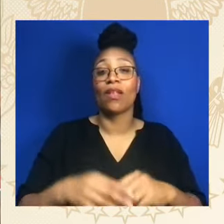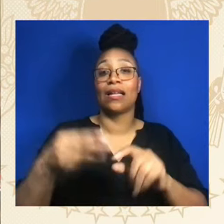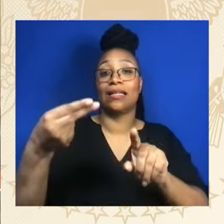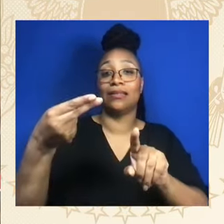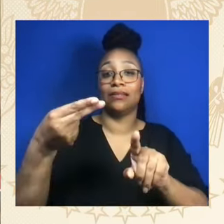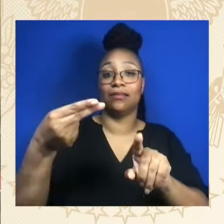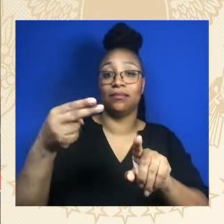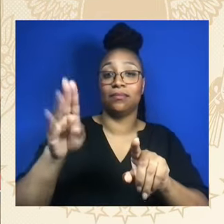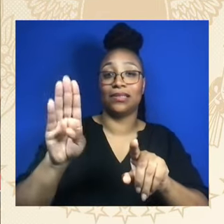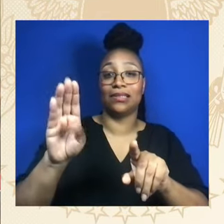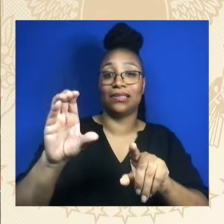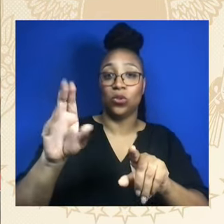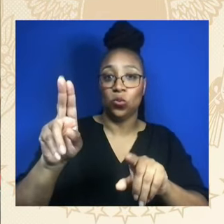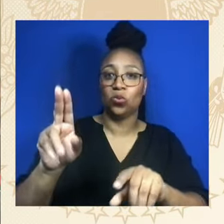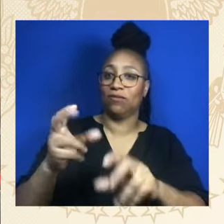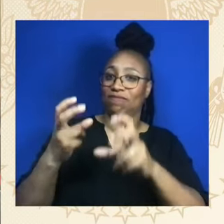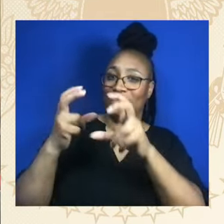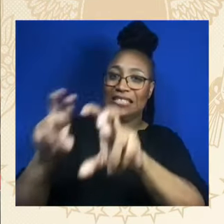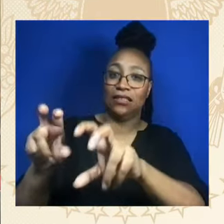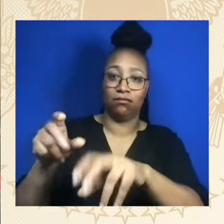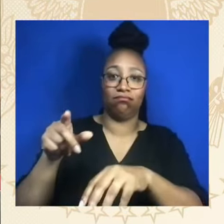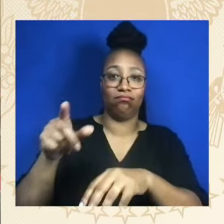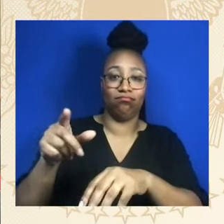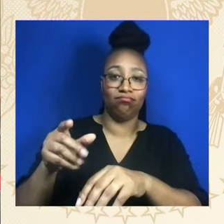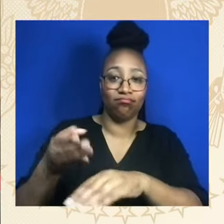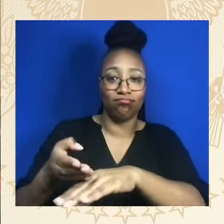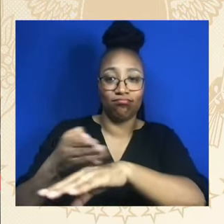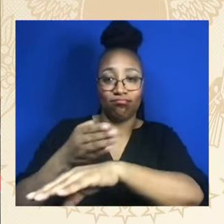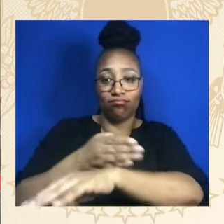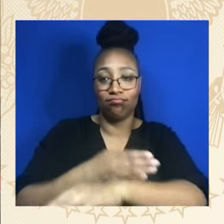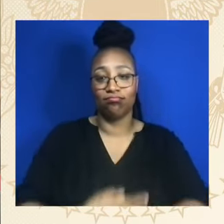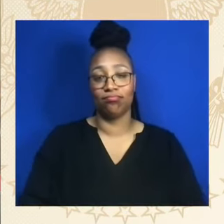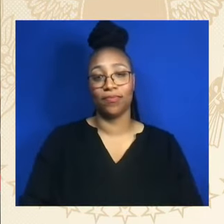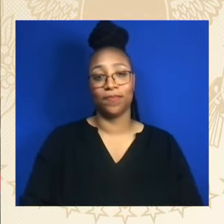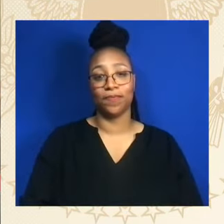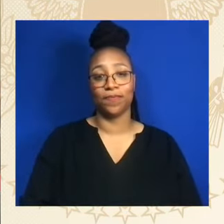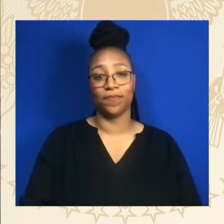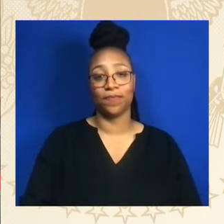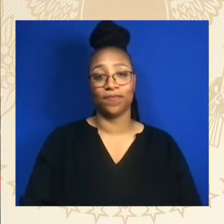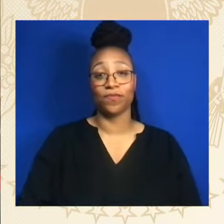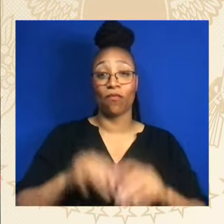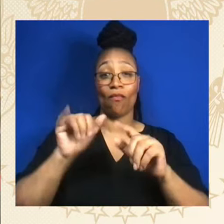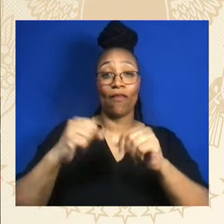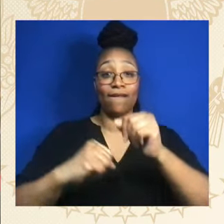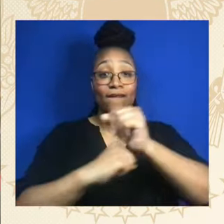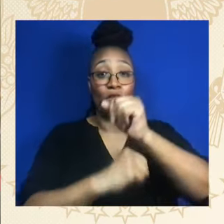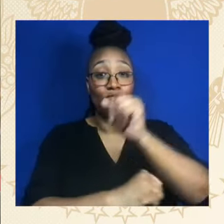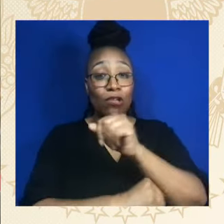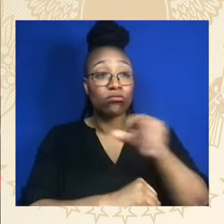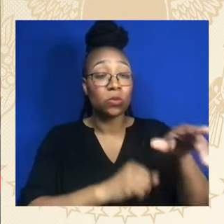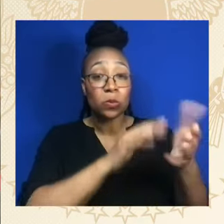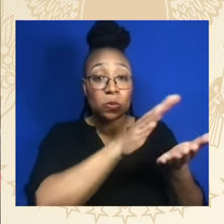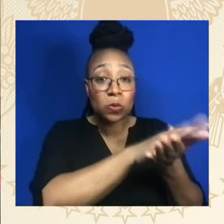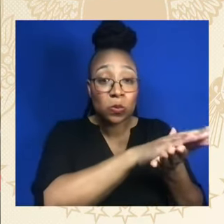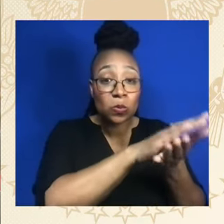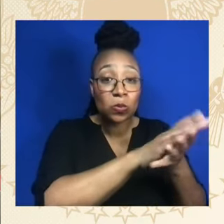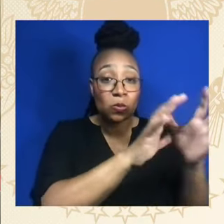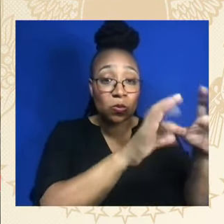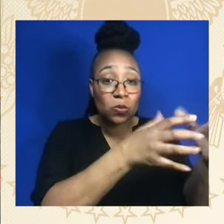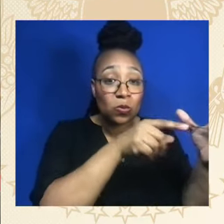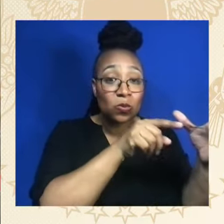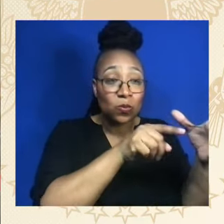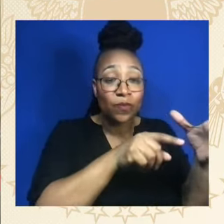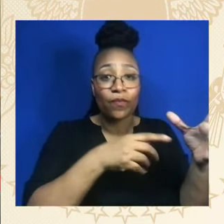About the kind of foundations that other schools have, we've got to make sure they have the same laboratories, the same research capacities that everybody else — because